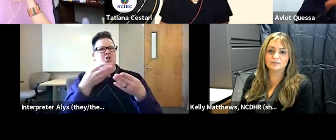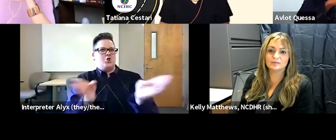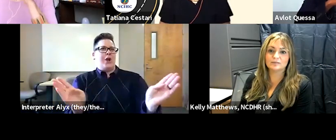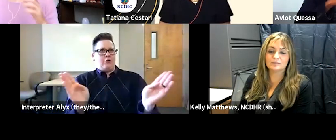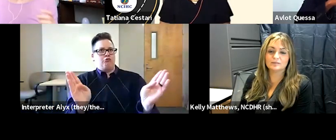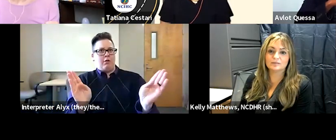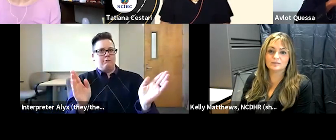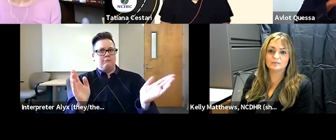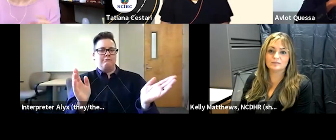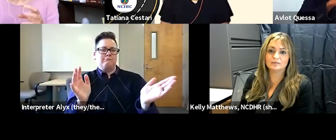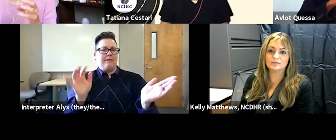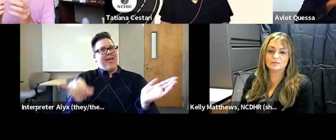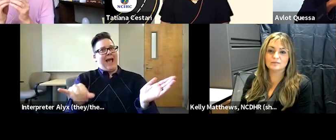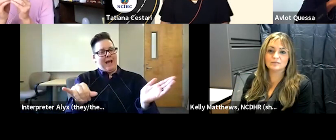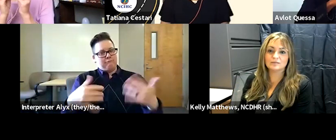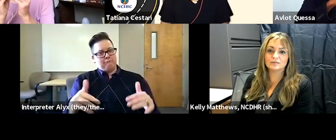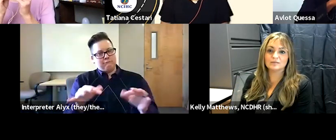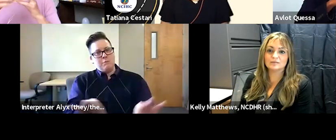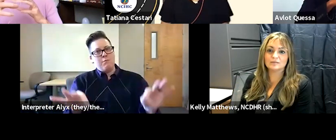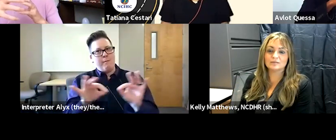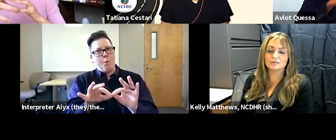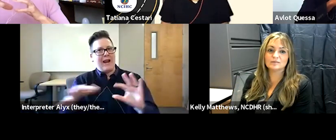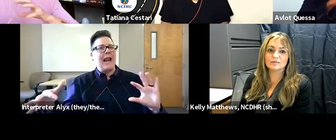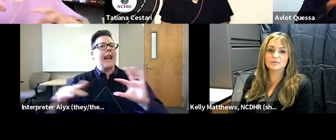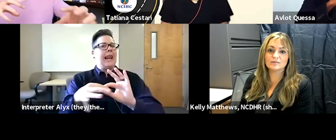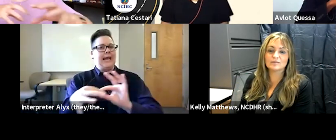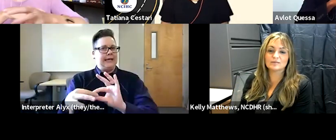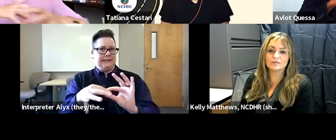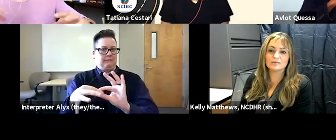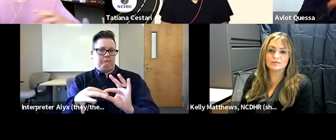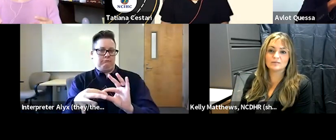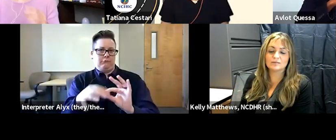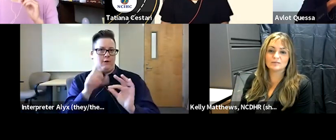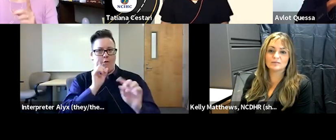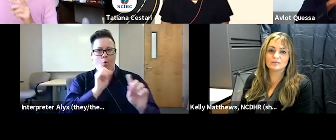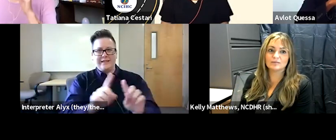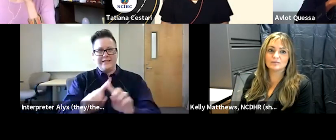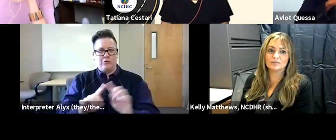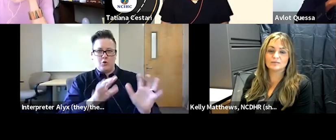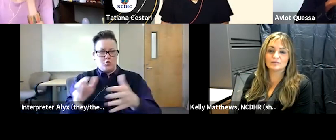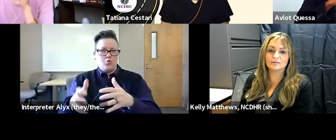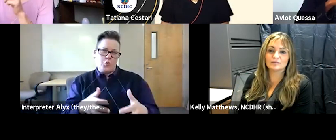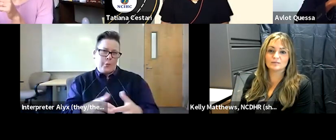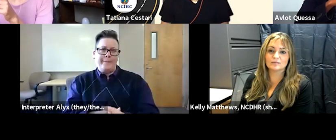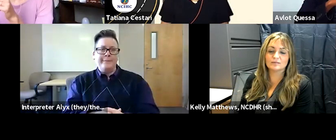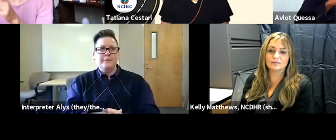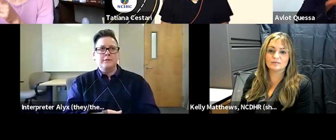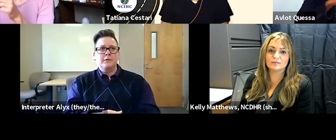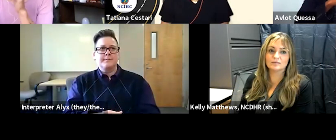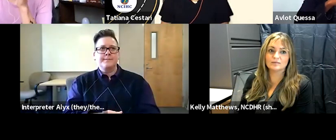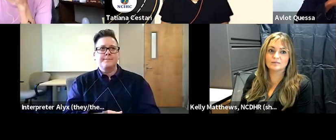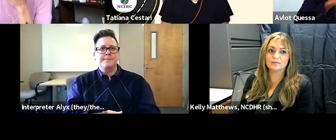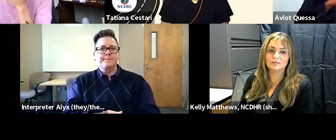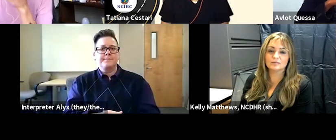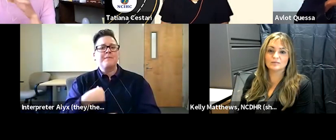which is a really important link between these different groups and um i